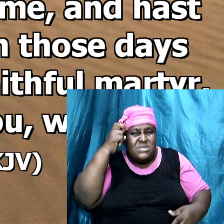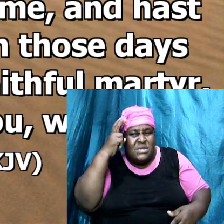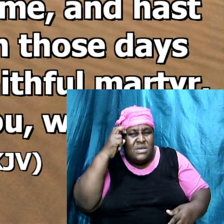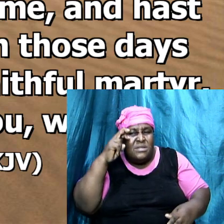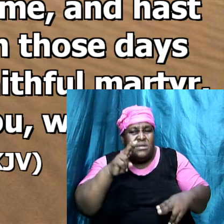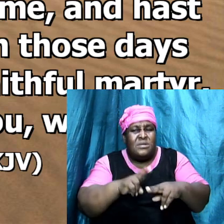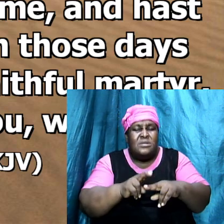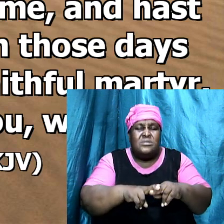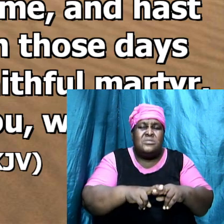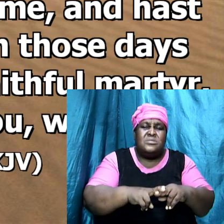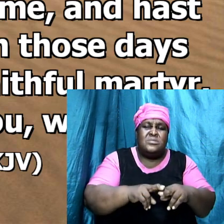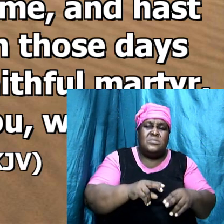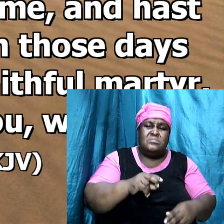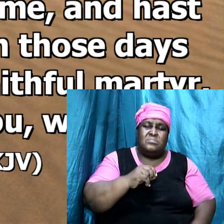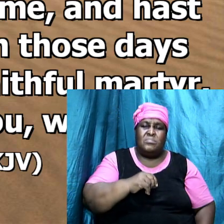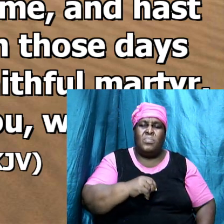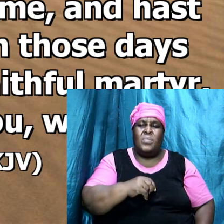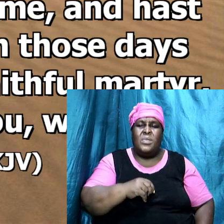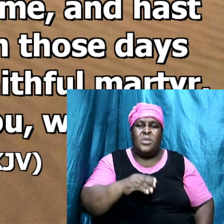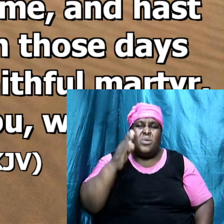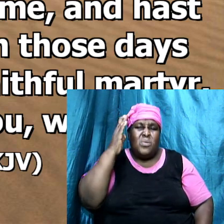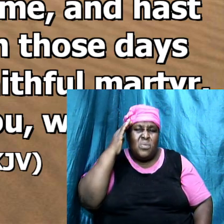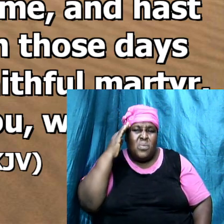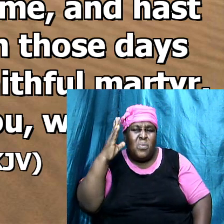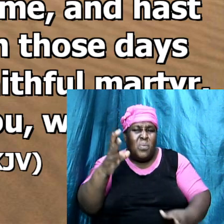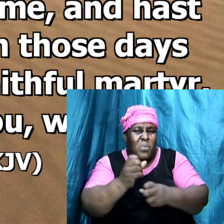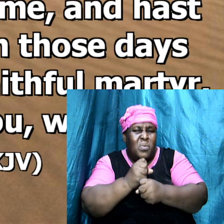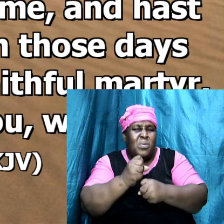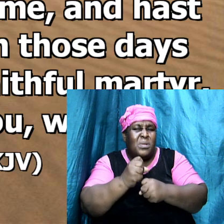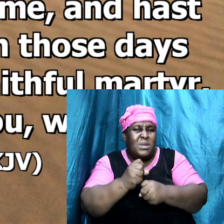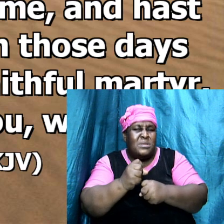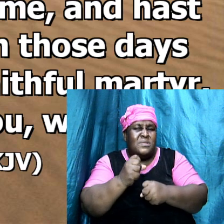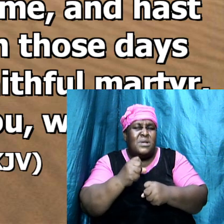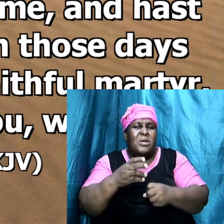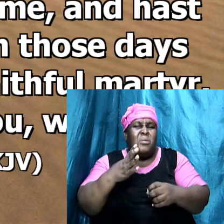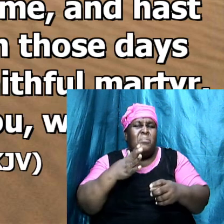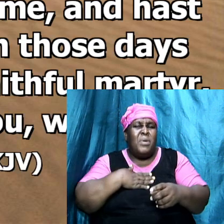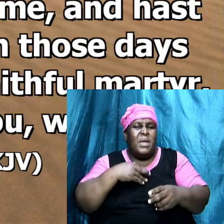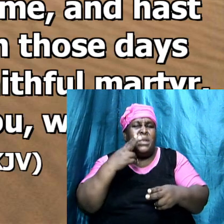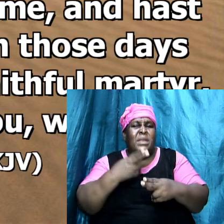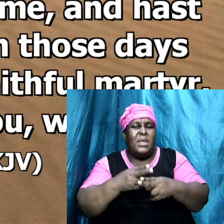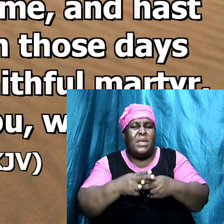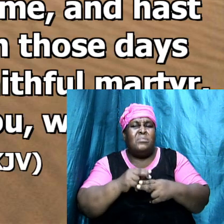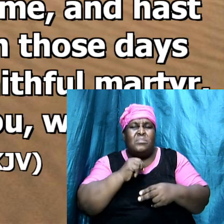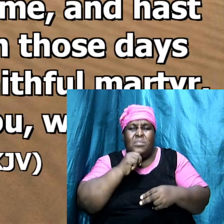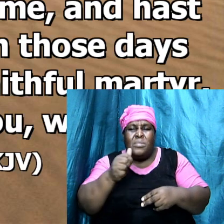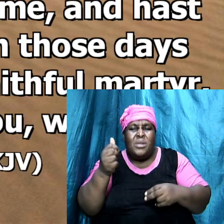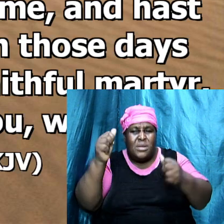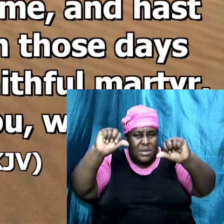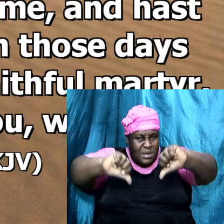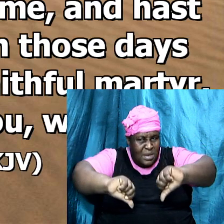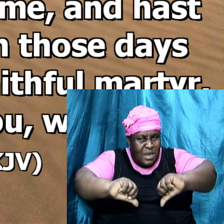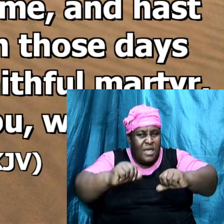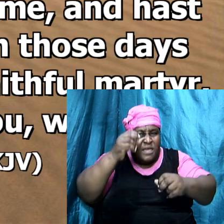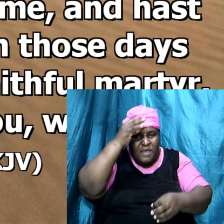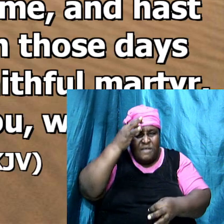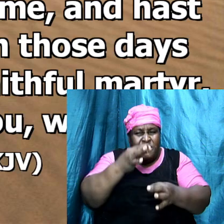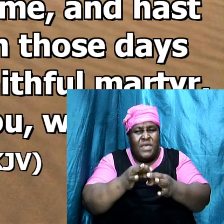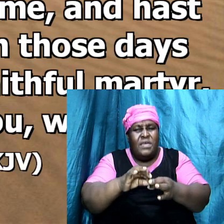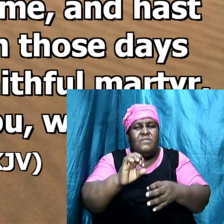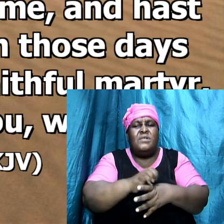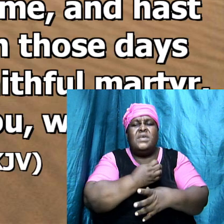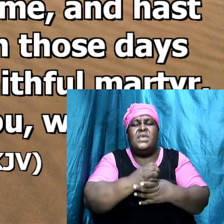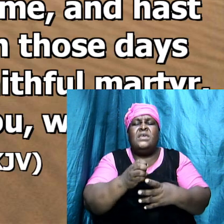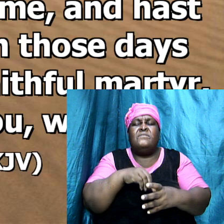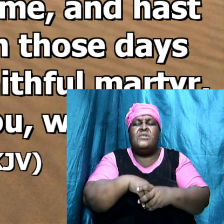is. And thou holdest fast my name and has not denied my faith. Even